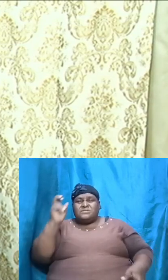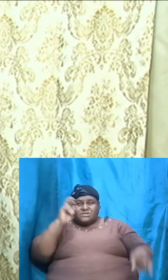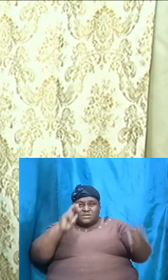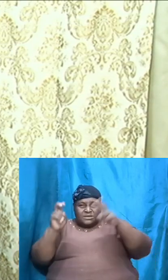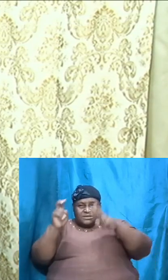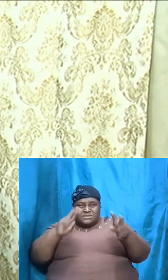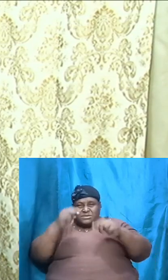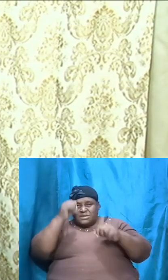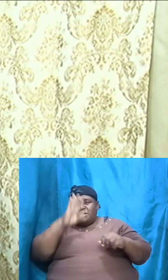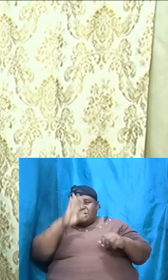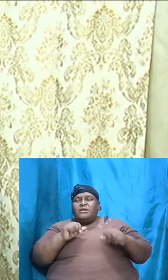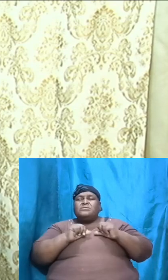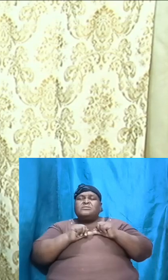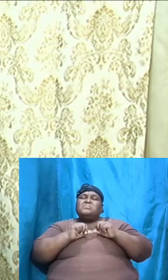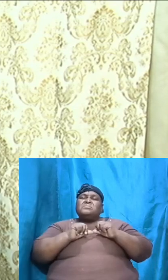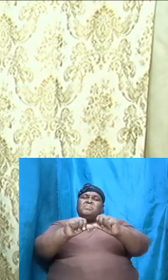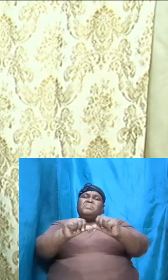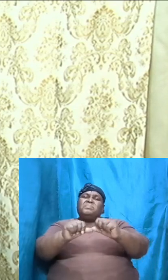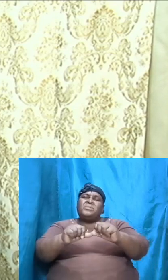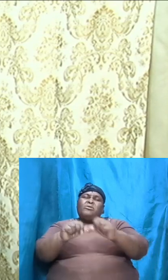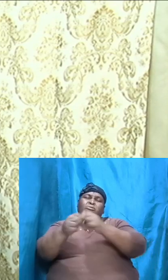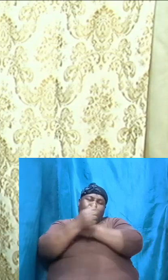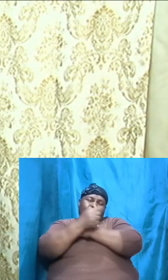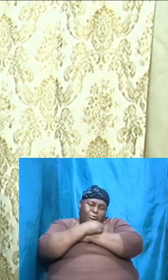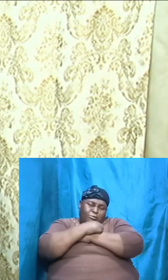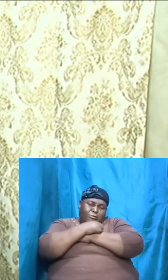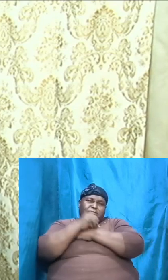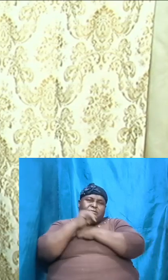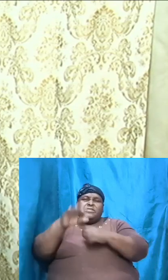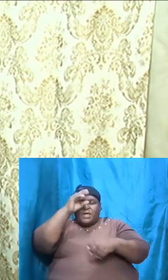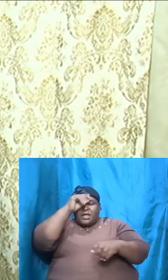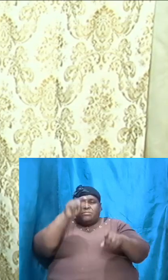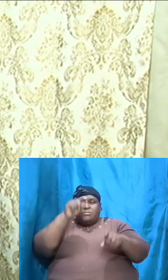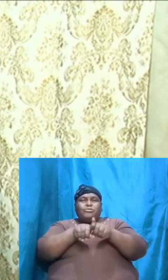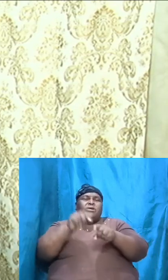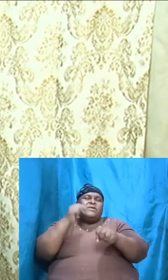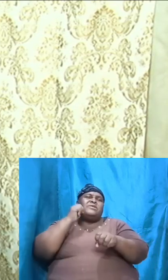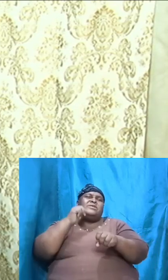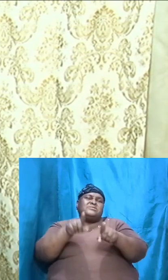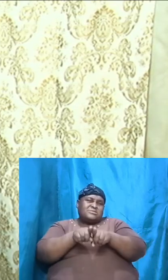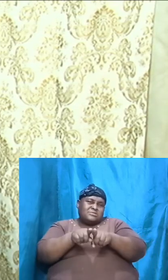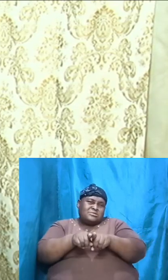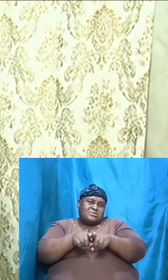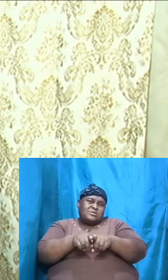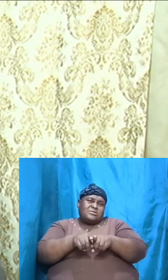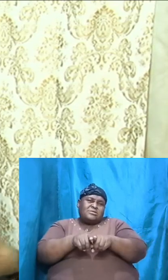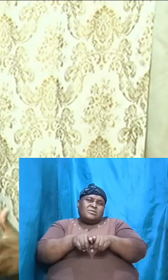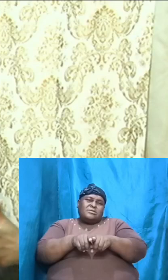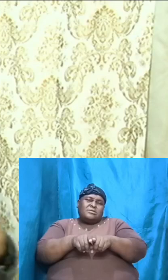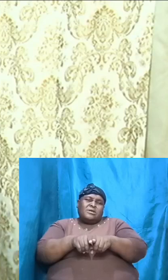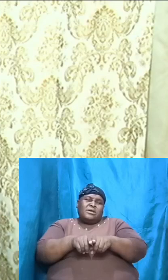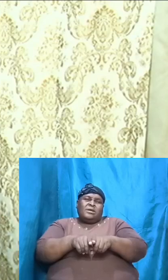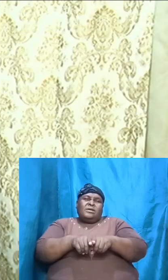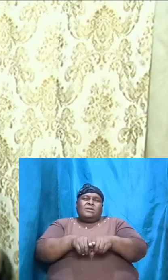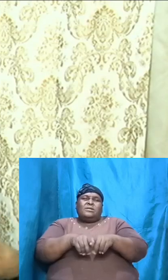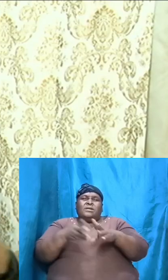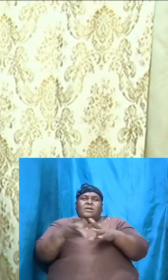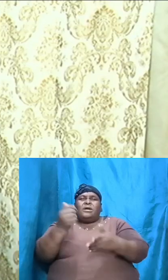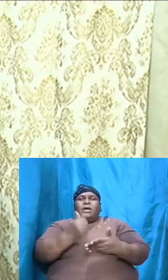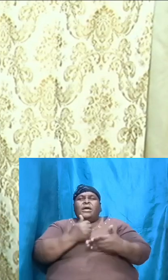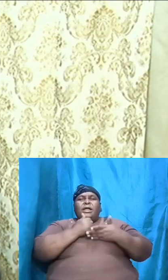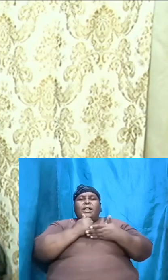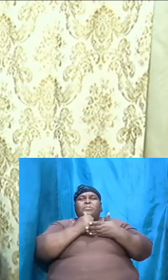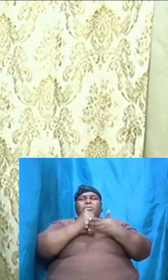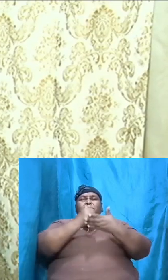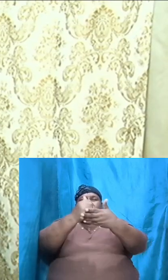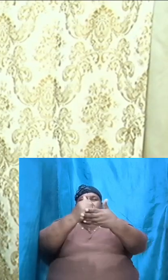Lord continually, treasure that brother, treasure that sister, treasure that person because they are helping to